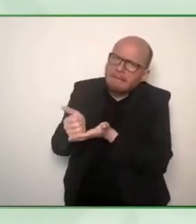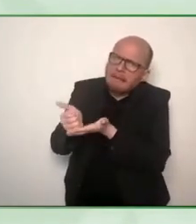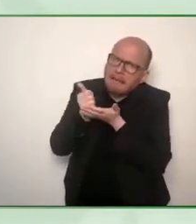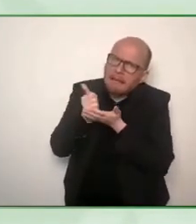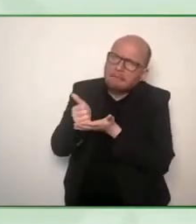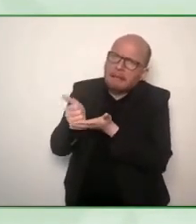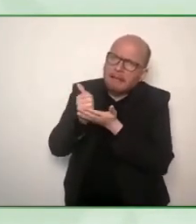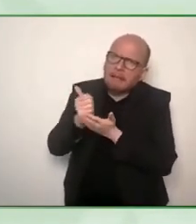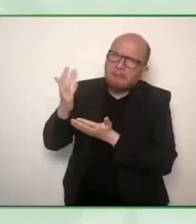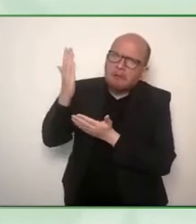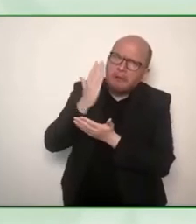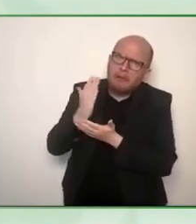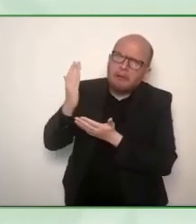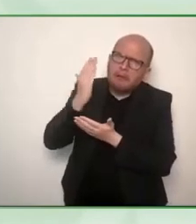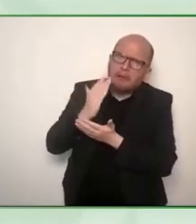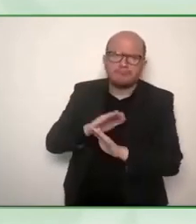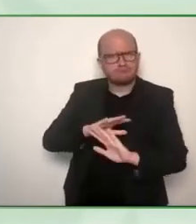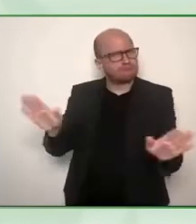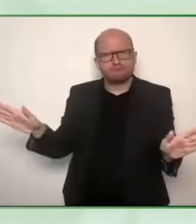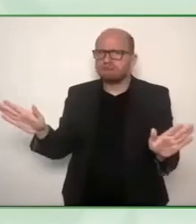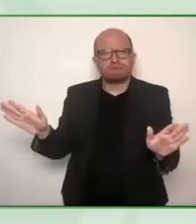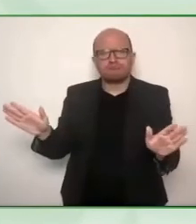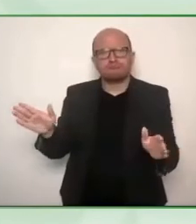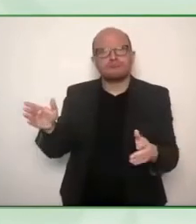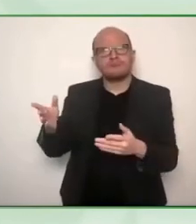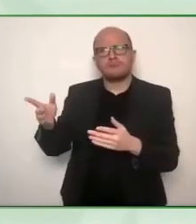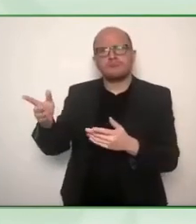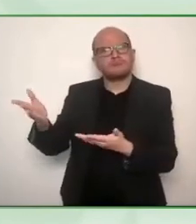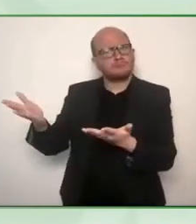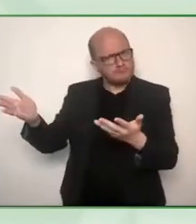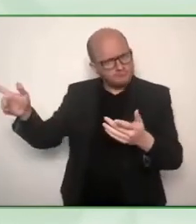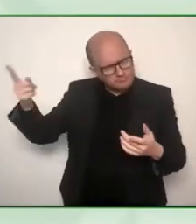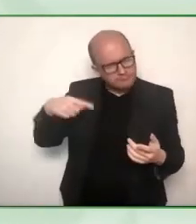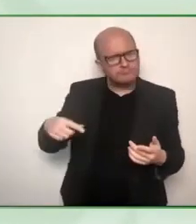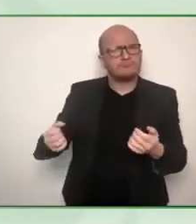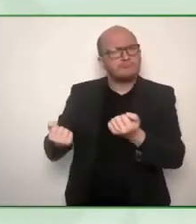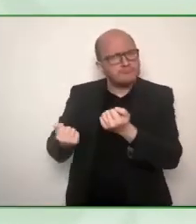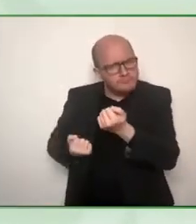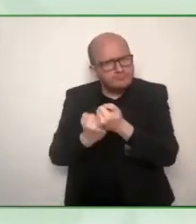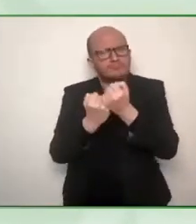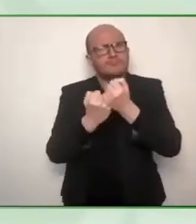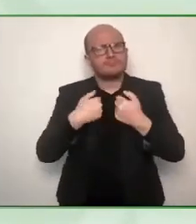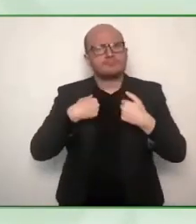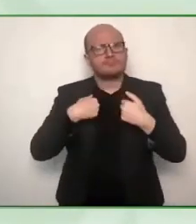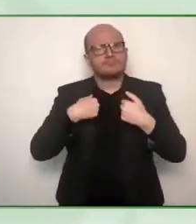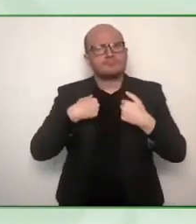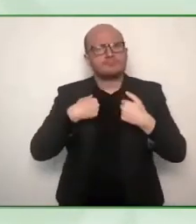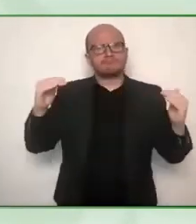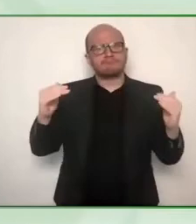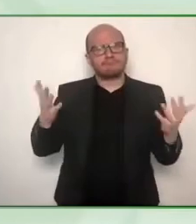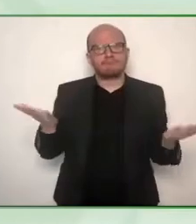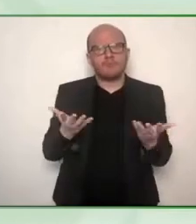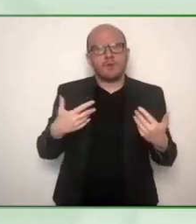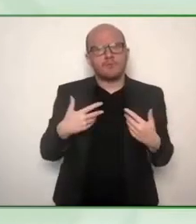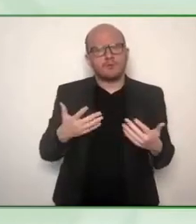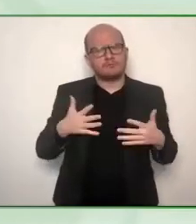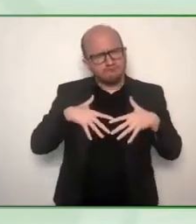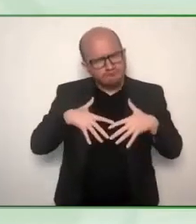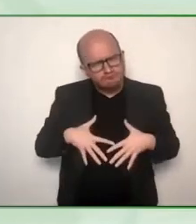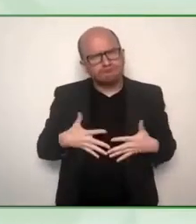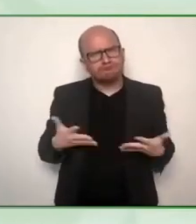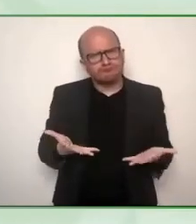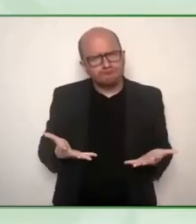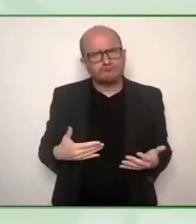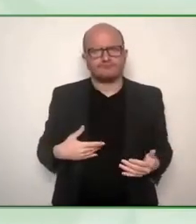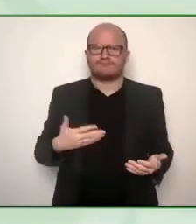we were also you were also asked what were the changes within the last couple of years not only due to the pandemic and yes the pandemic